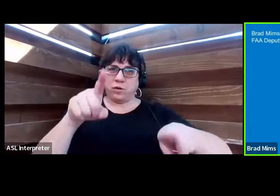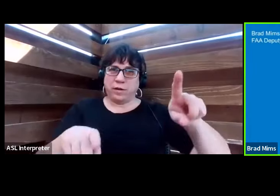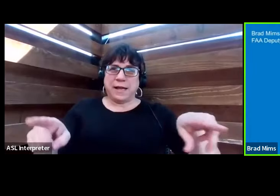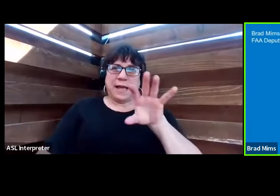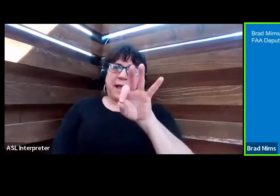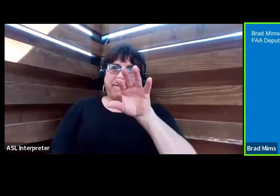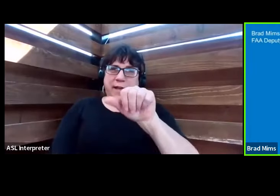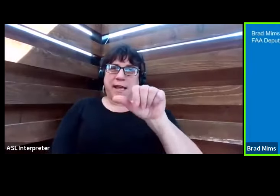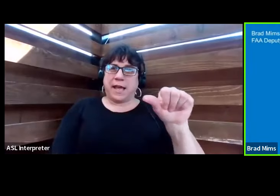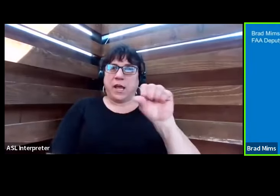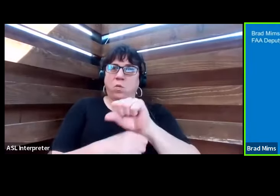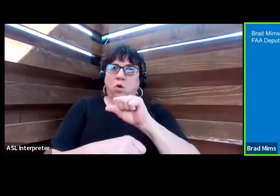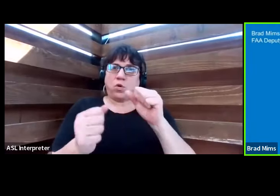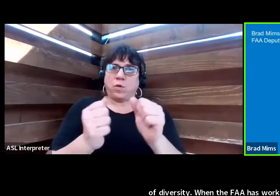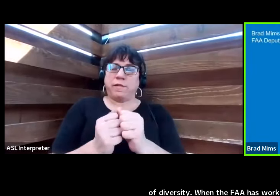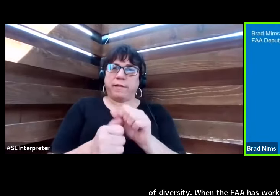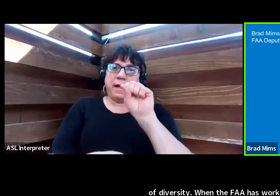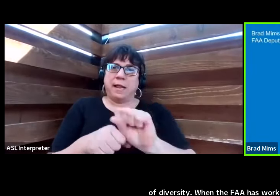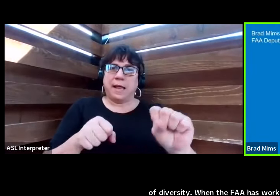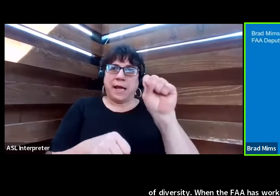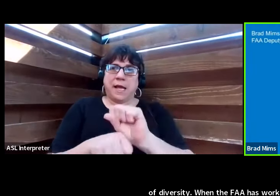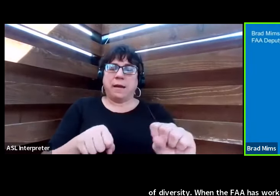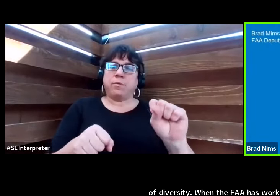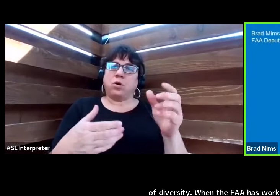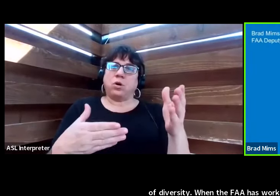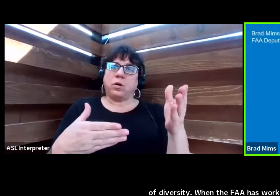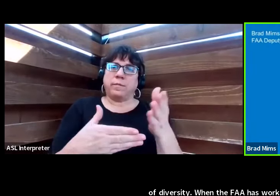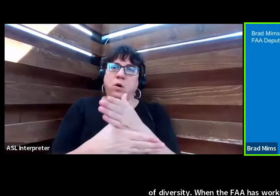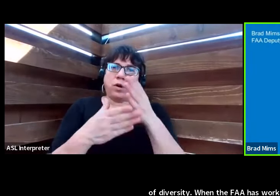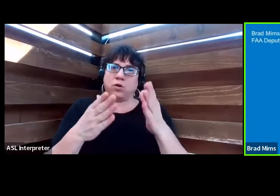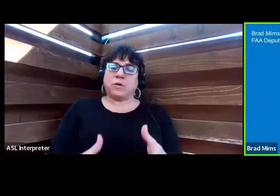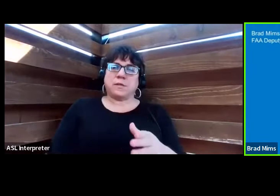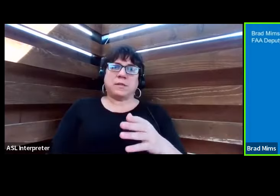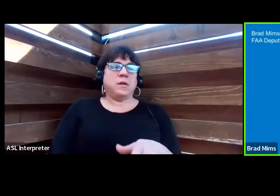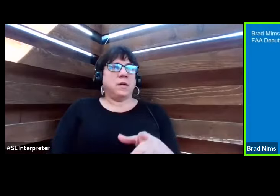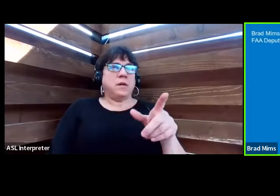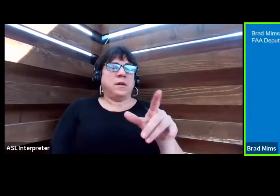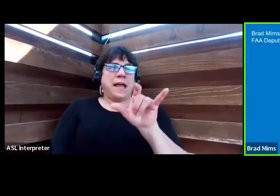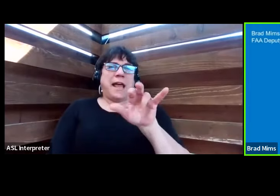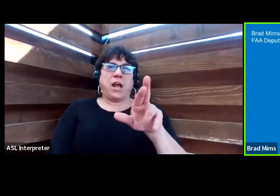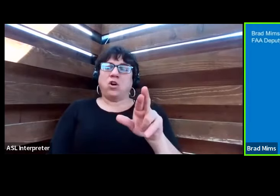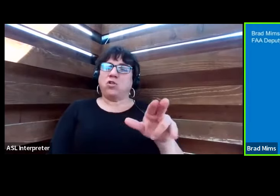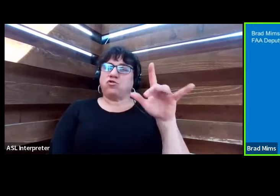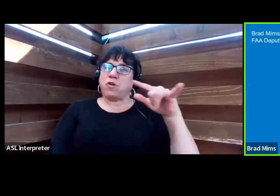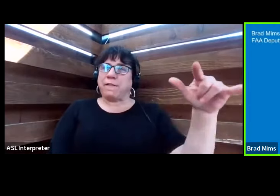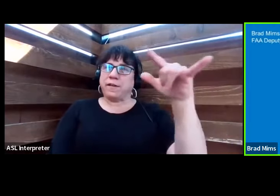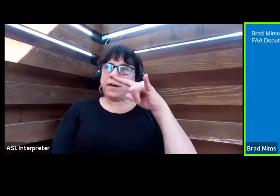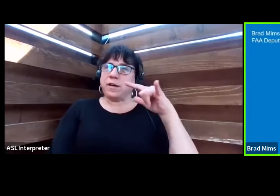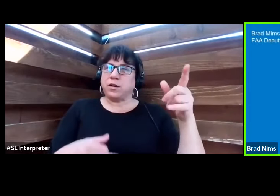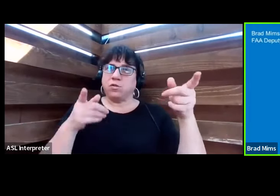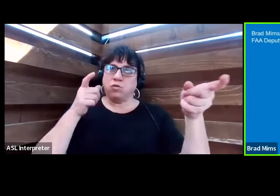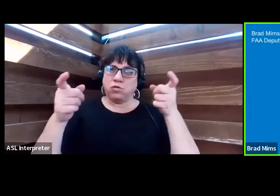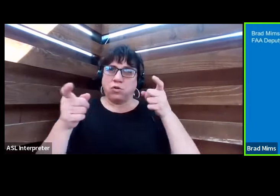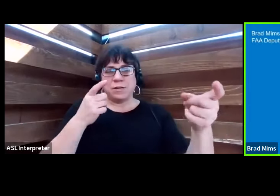worked with our labor partners on air traffic control, safety, and modernization programs.